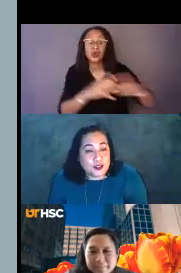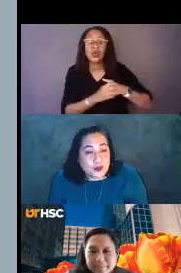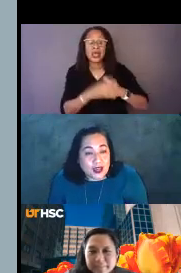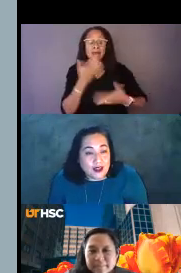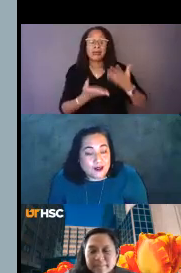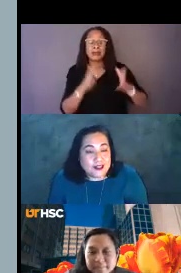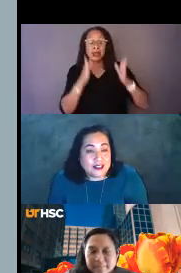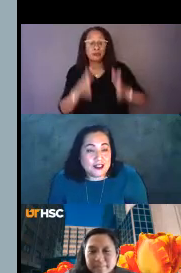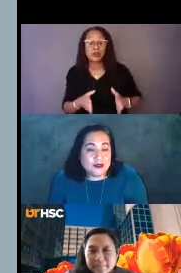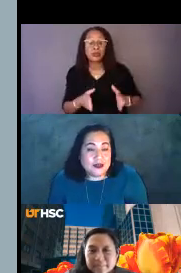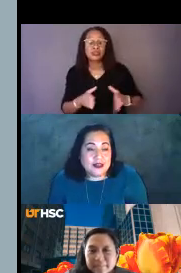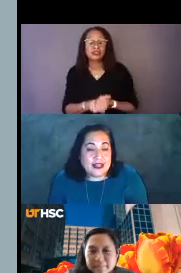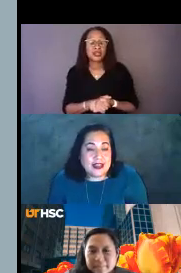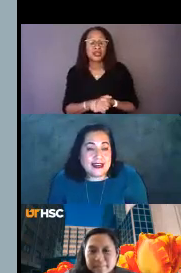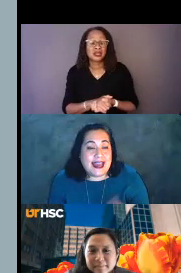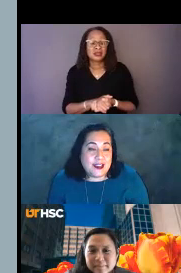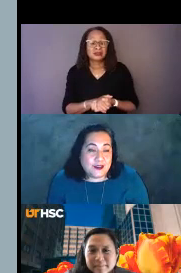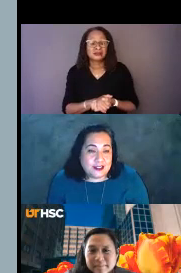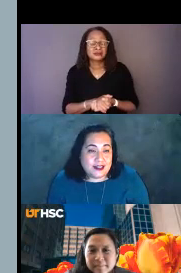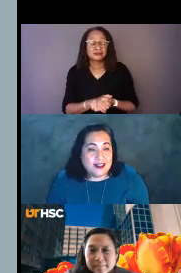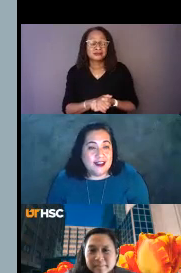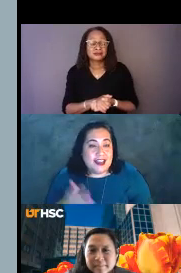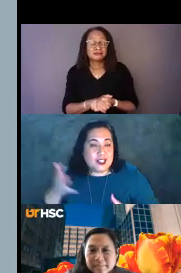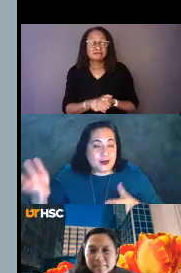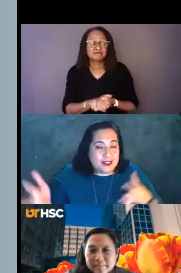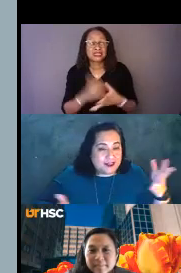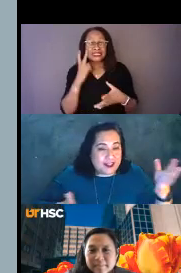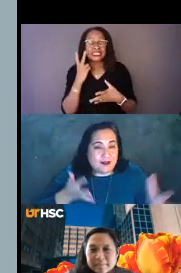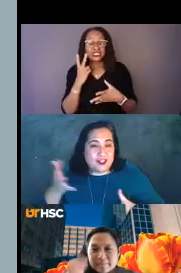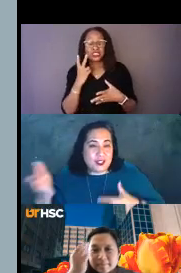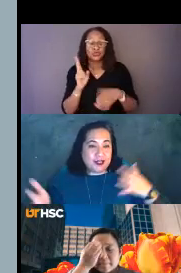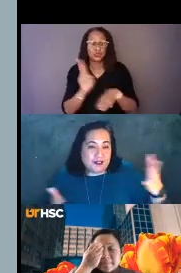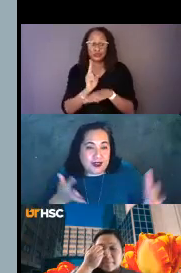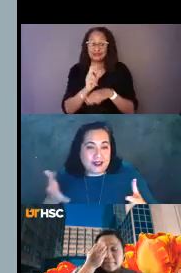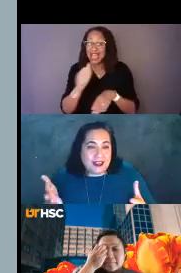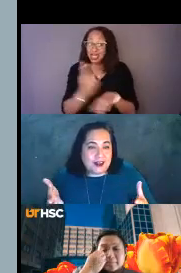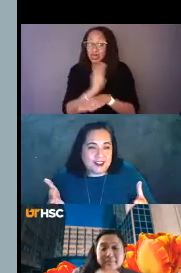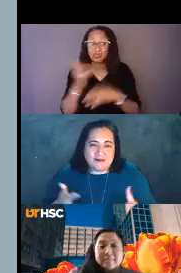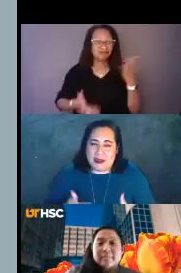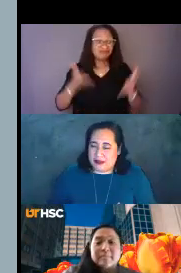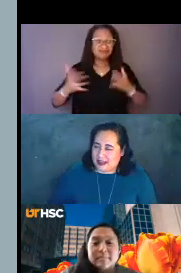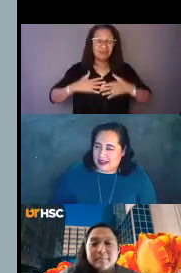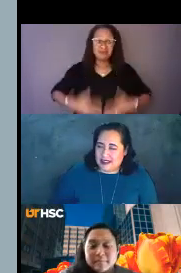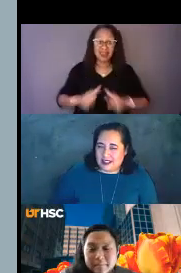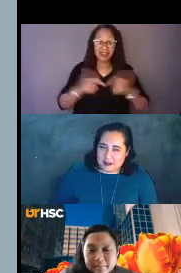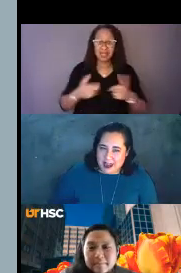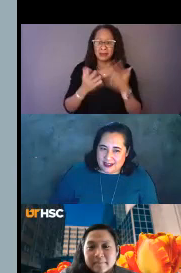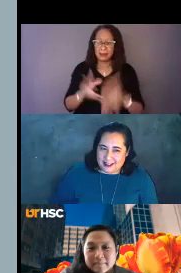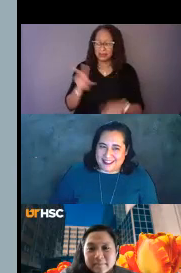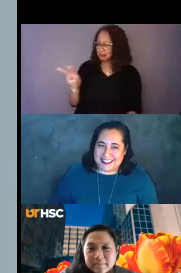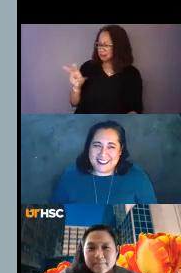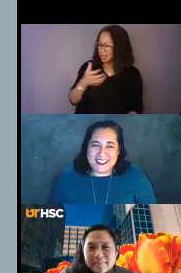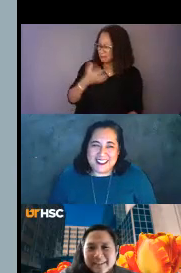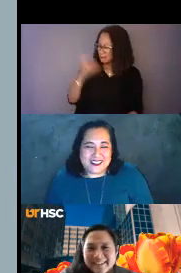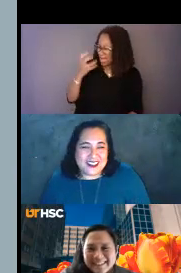who knows you well, who sees you on a date not using expressive language or expressive body language. There might be like, is she mad?